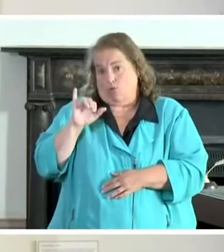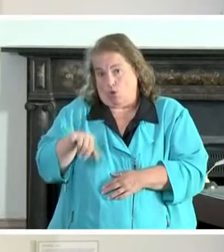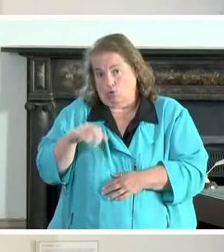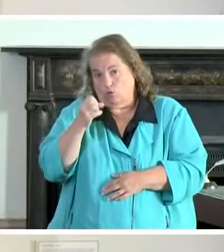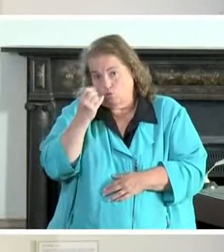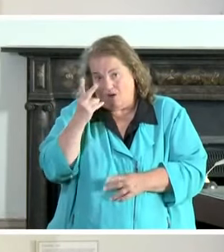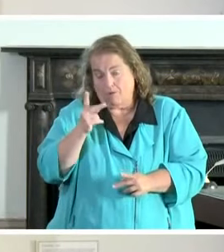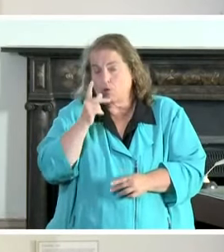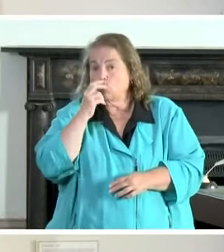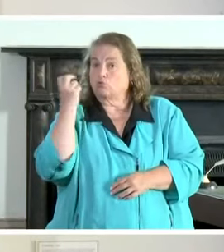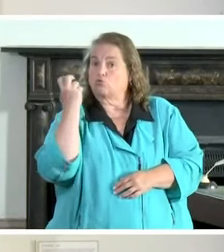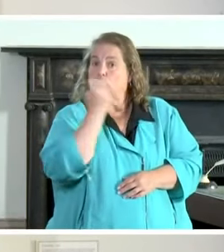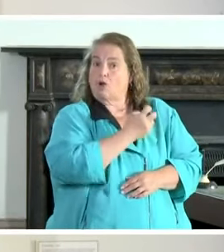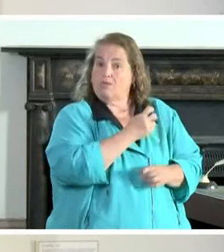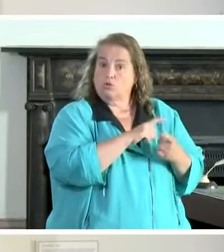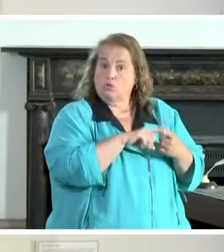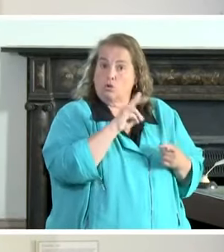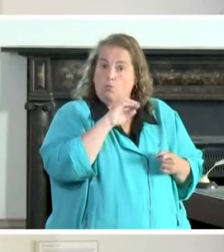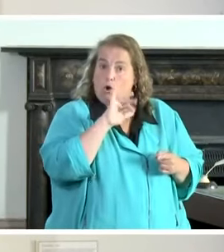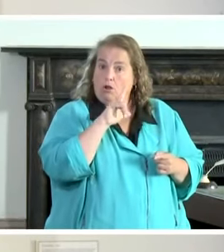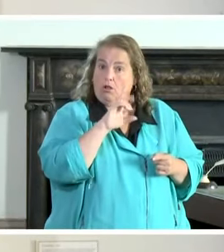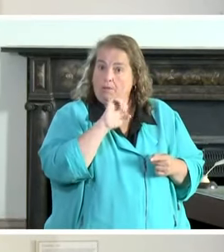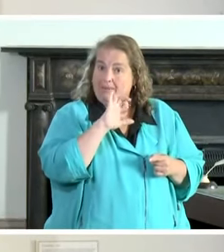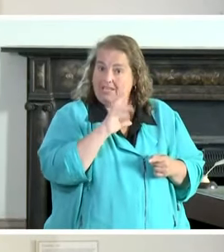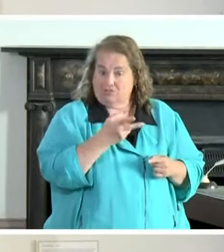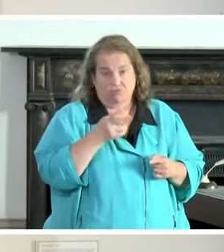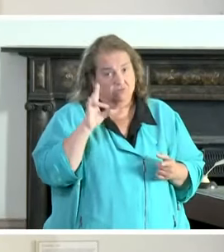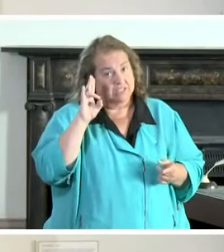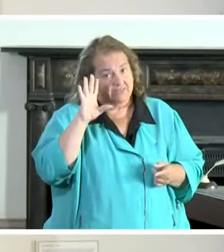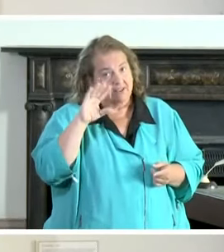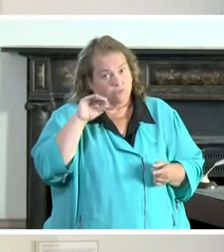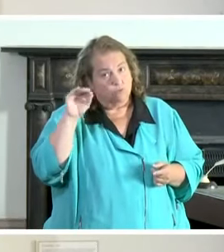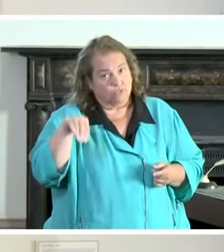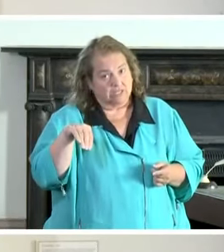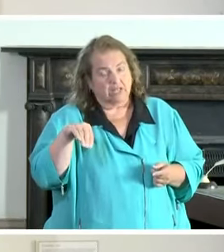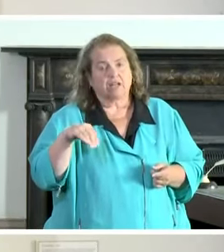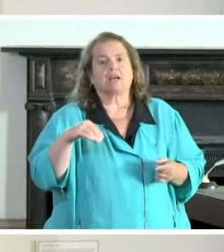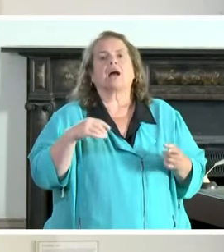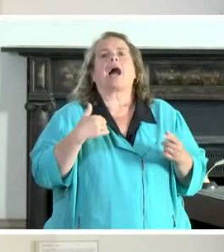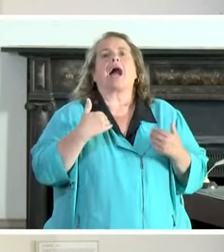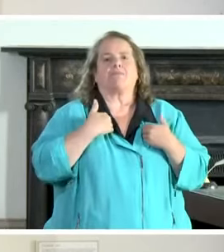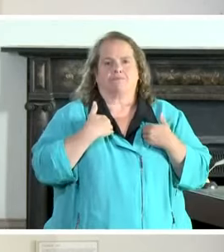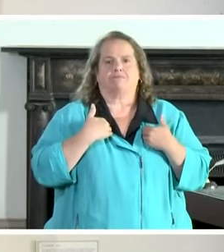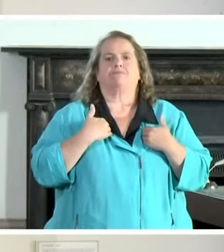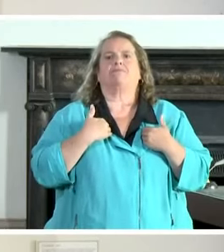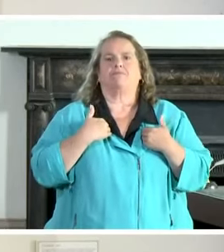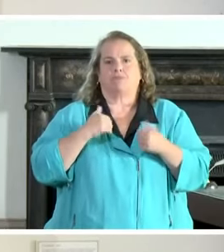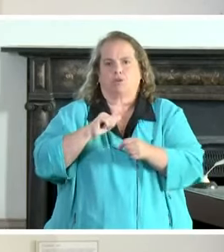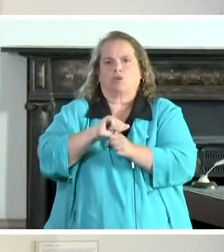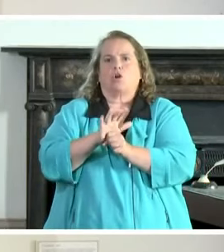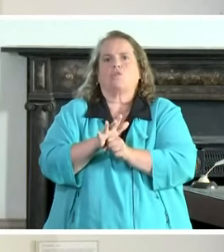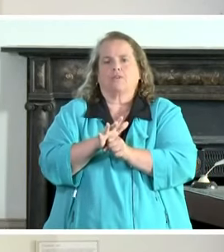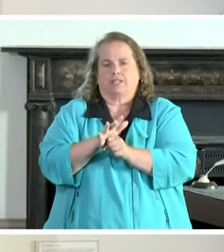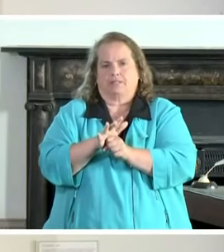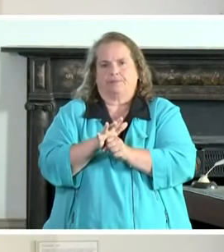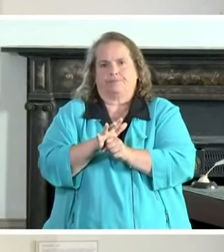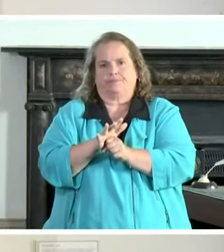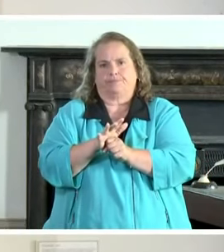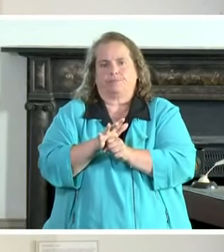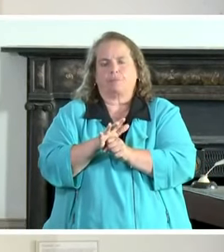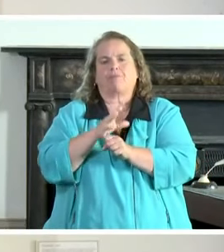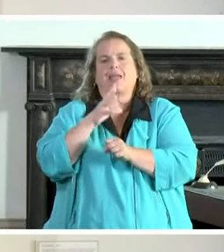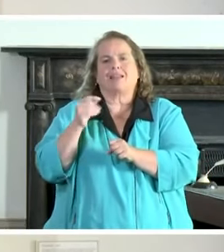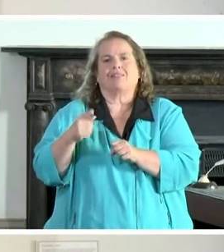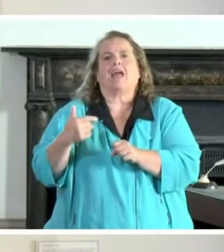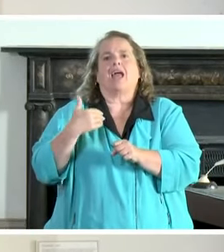people who traveled to myrtle beach that's 75 percent for the math have come back positive for covid 19 and they